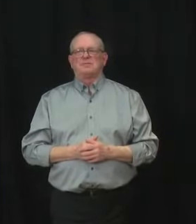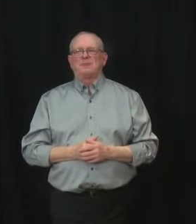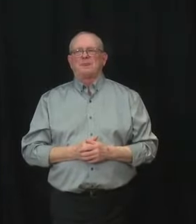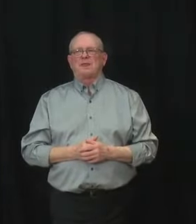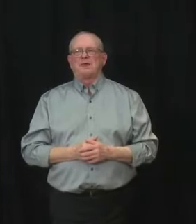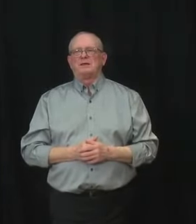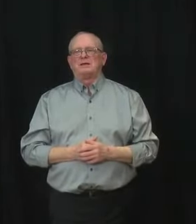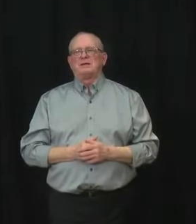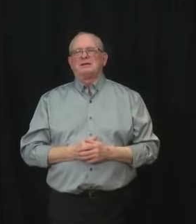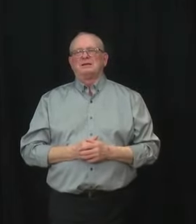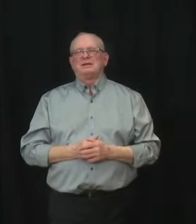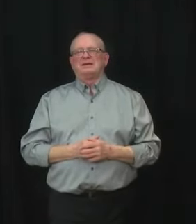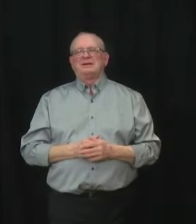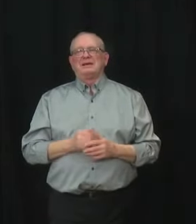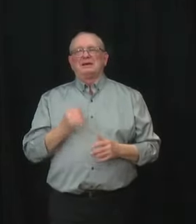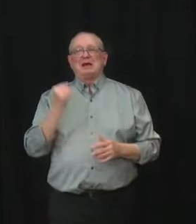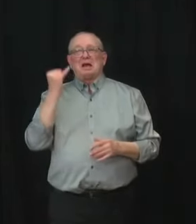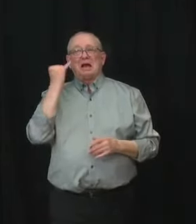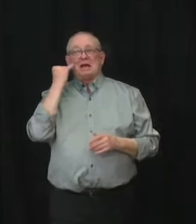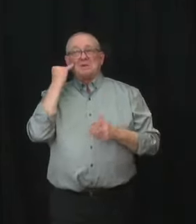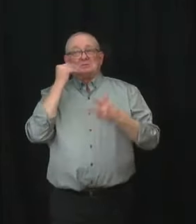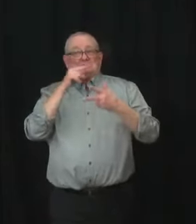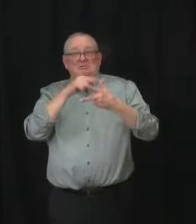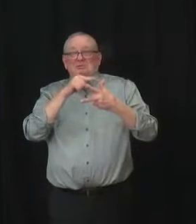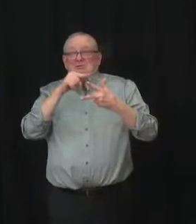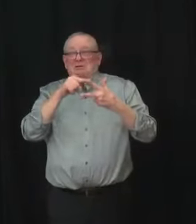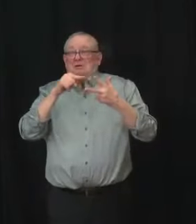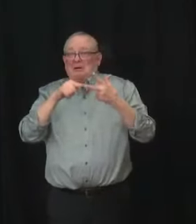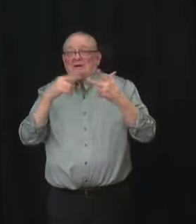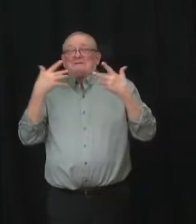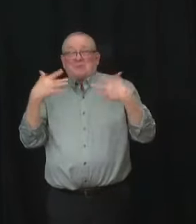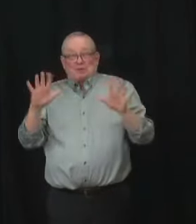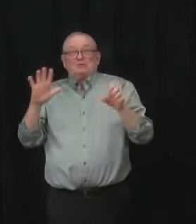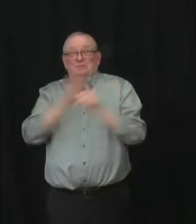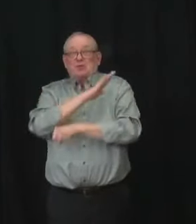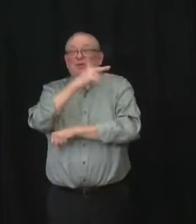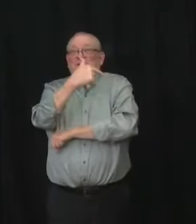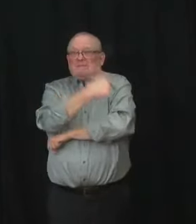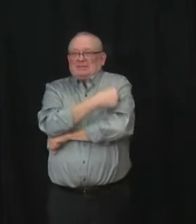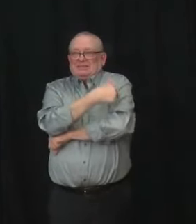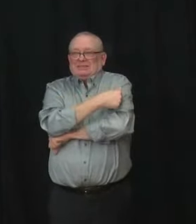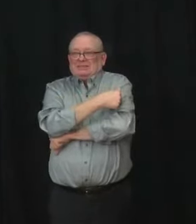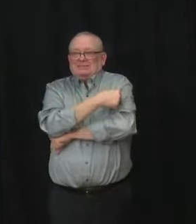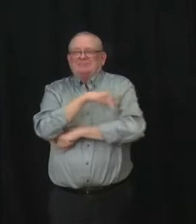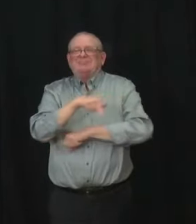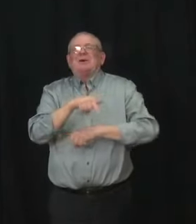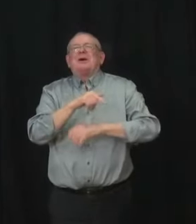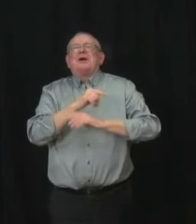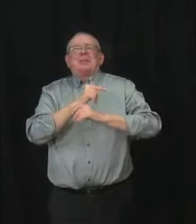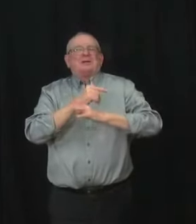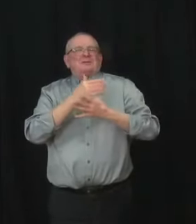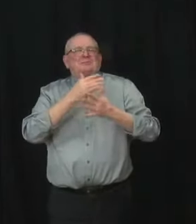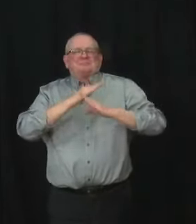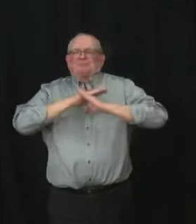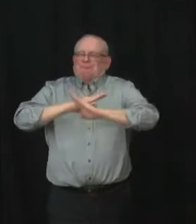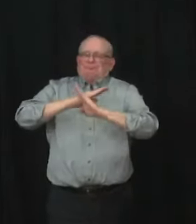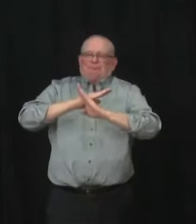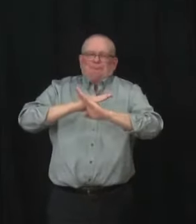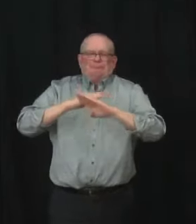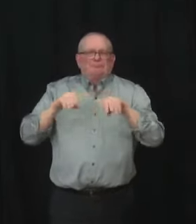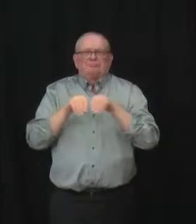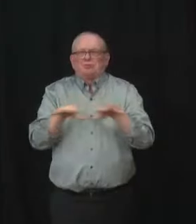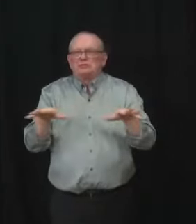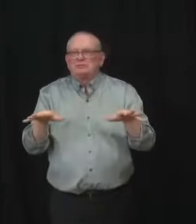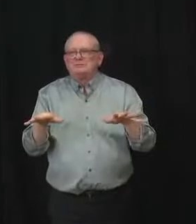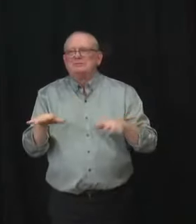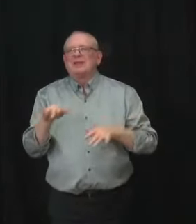vaccinated against COVID-19 is our best defense against this virus and our best way to help keep our health system from being